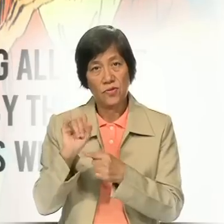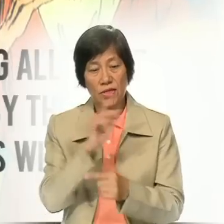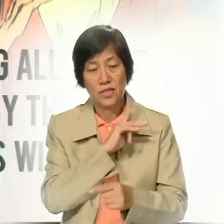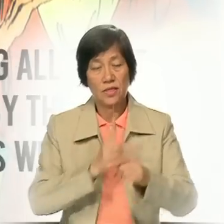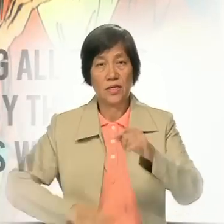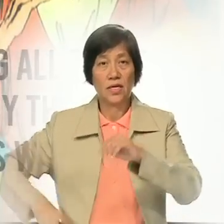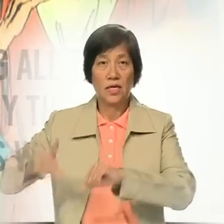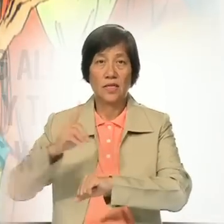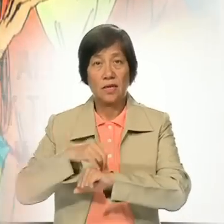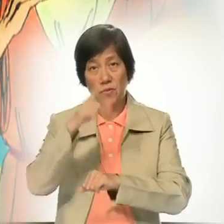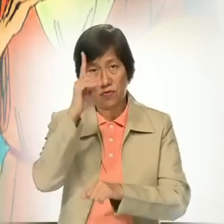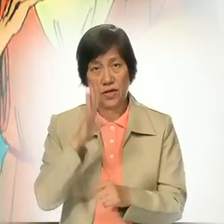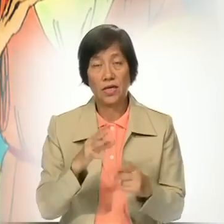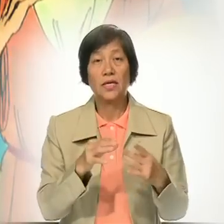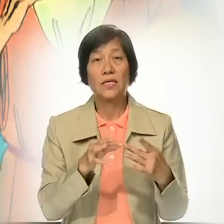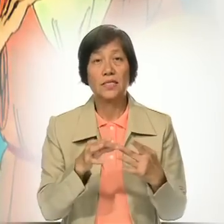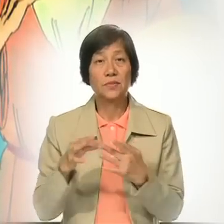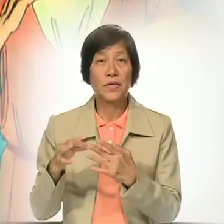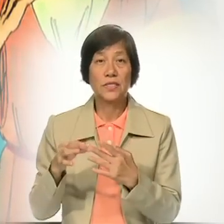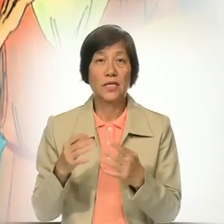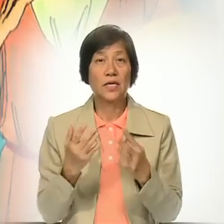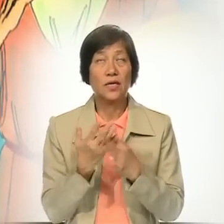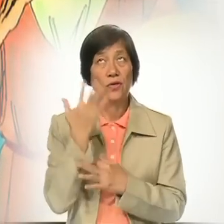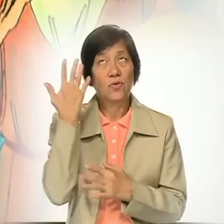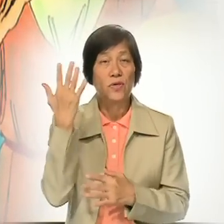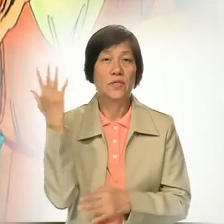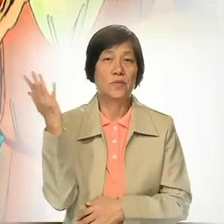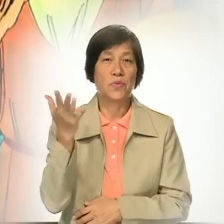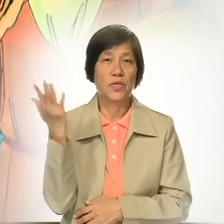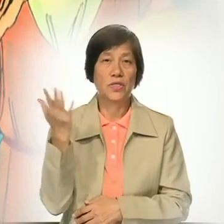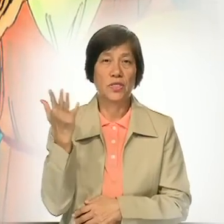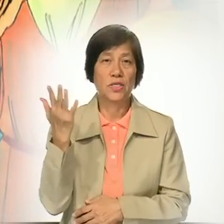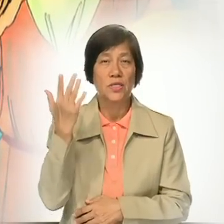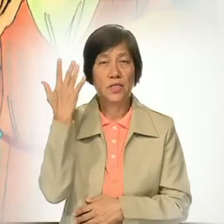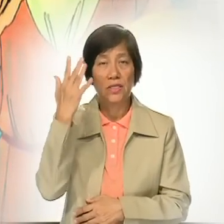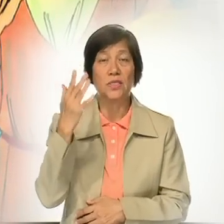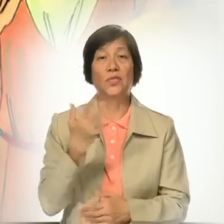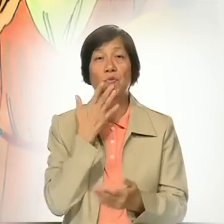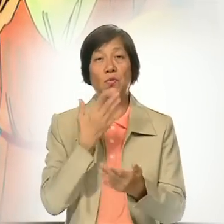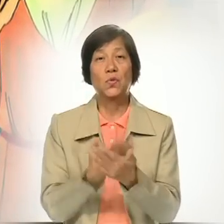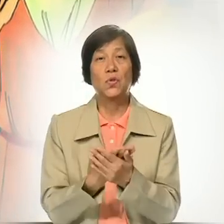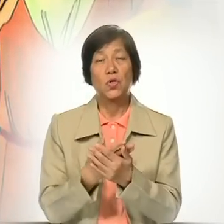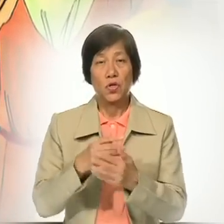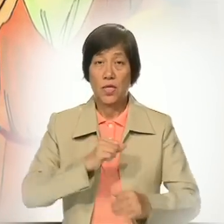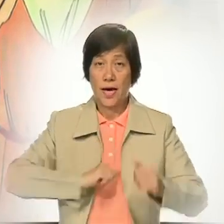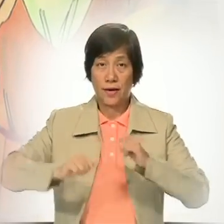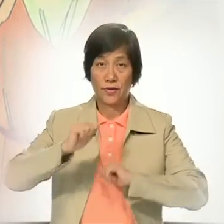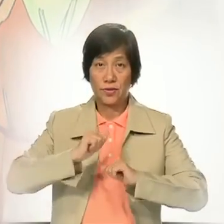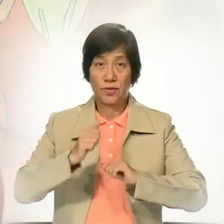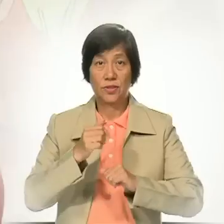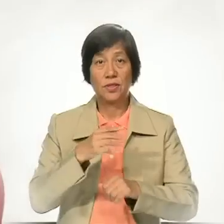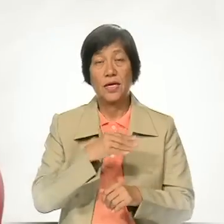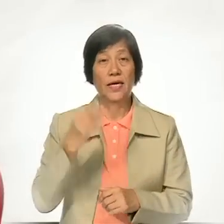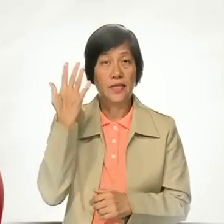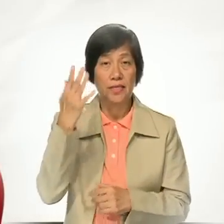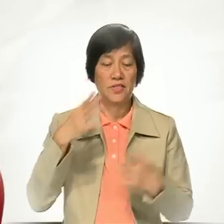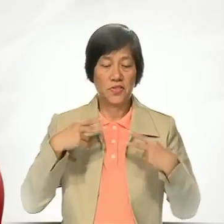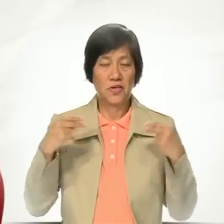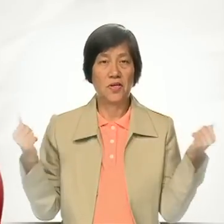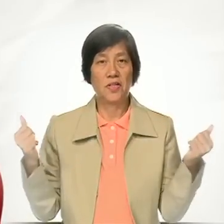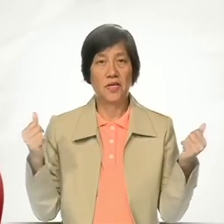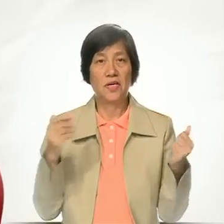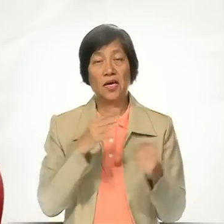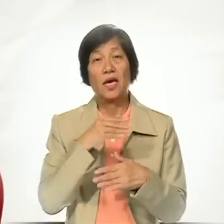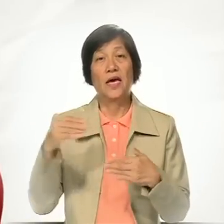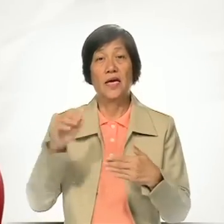of God, especially through his preaching, his good actions, and his healing. And